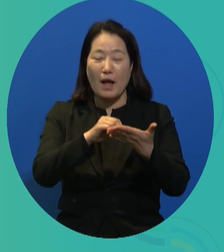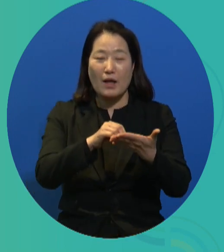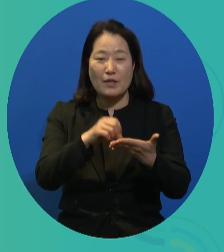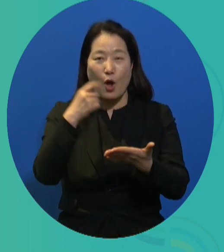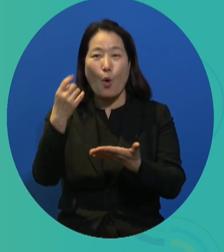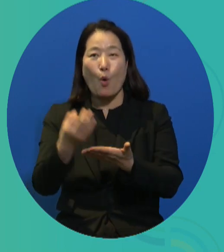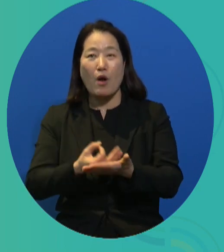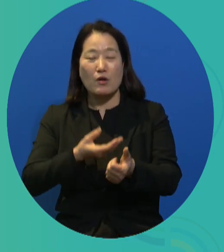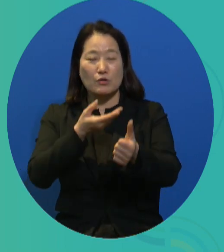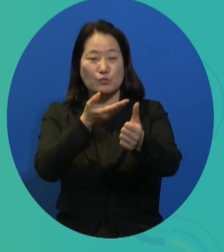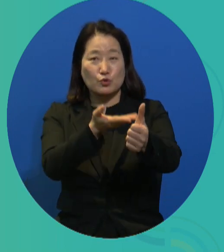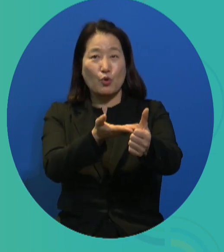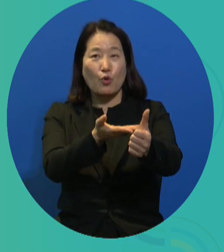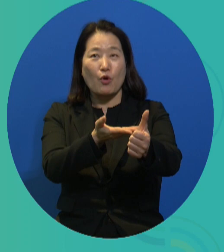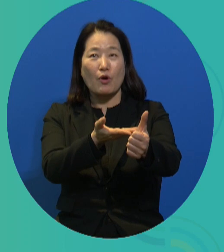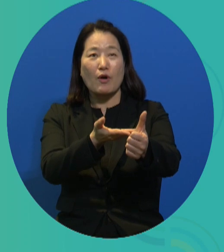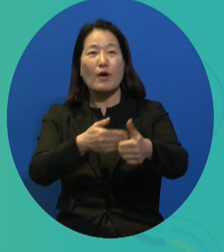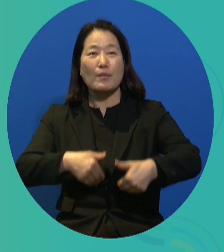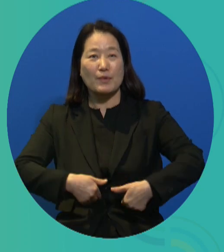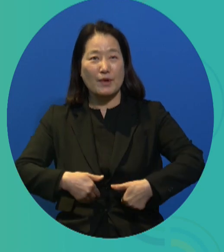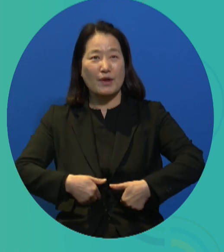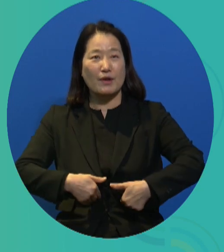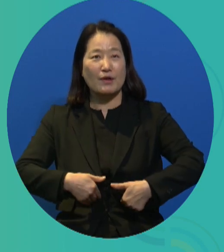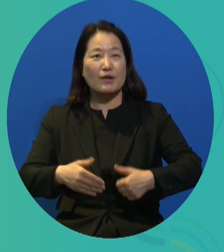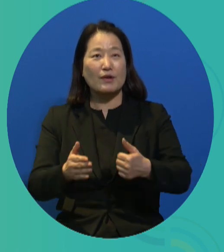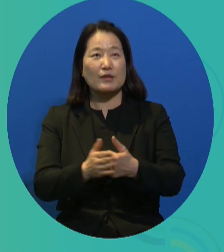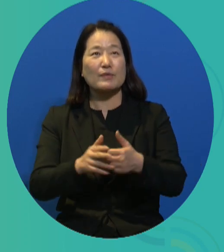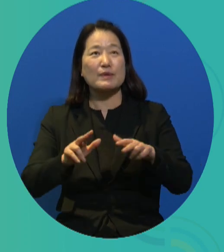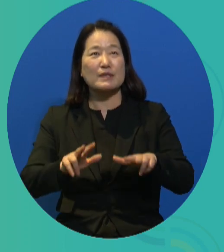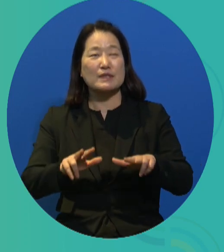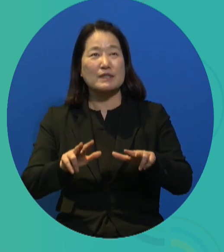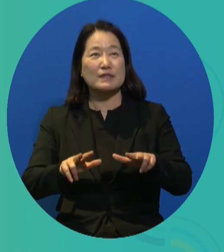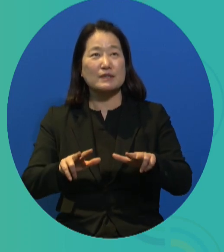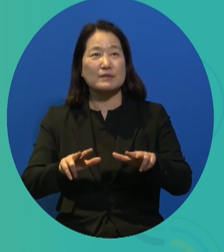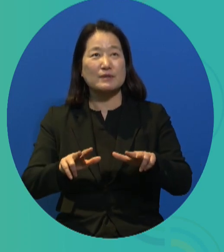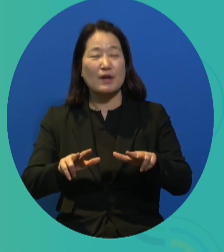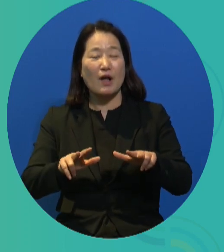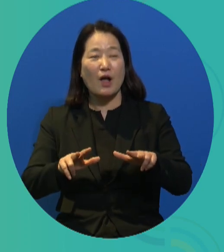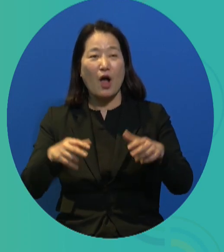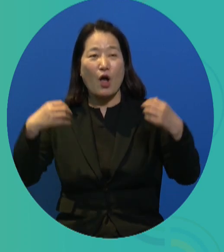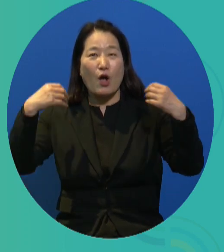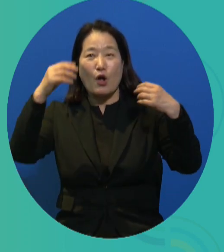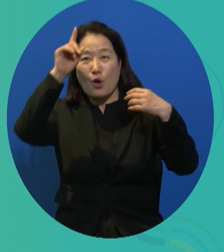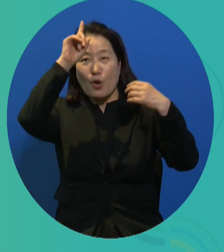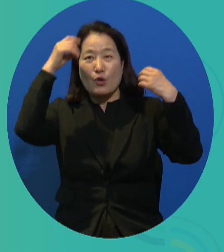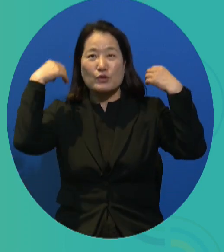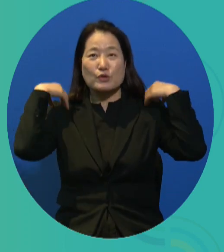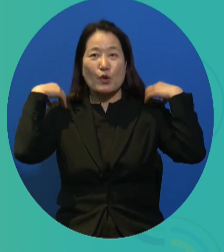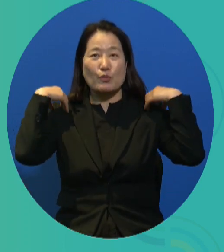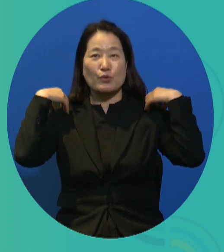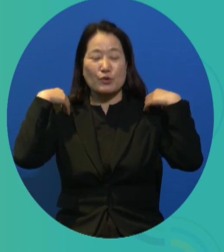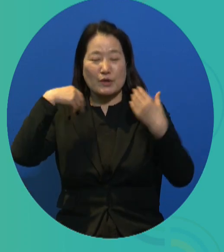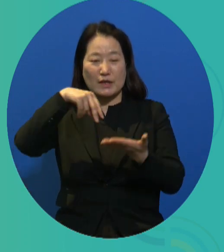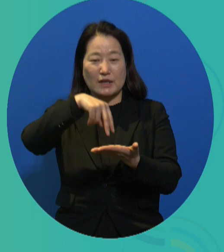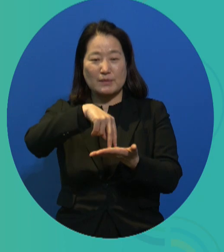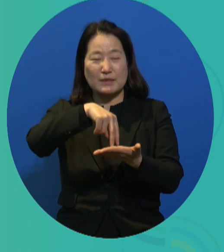ask that rights should be guaranteed, that rights, we want to exercise our rights.